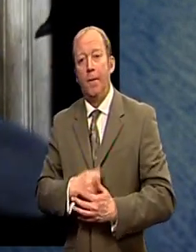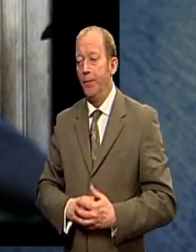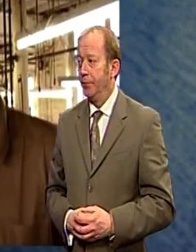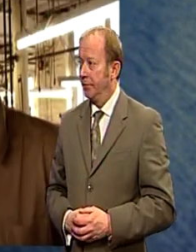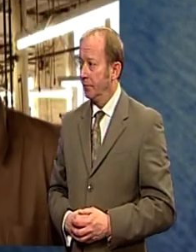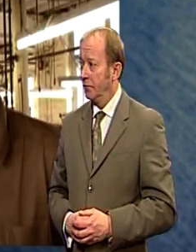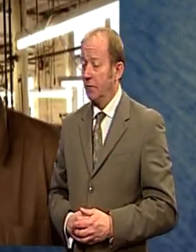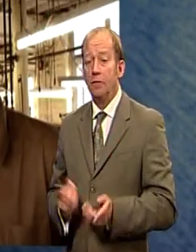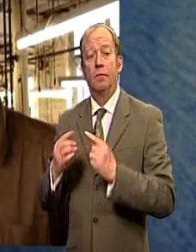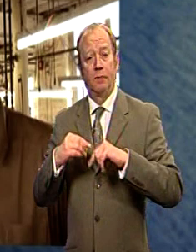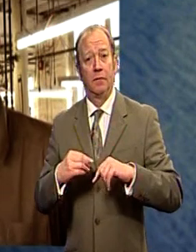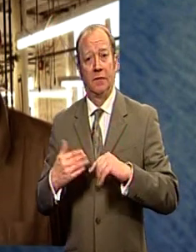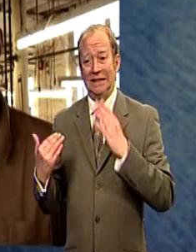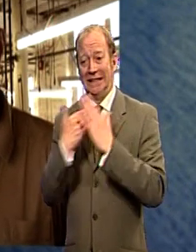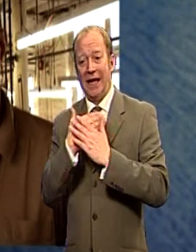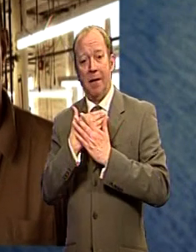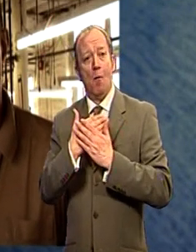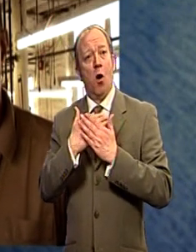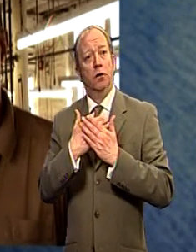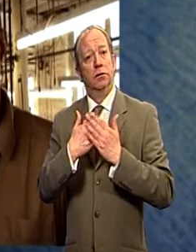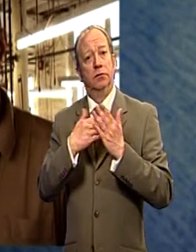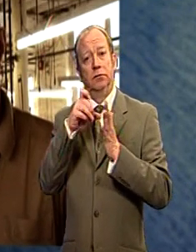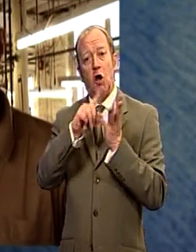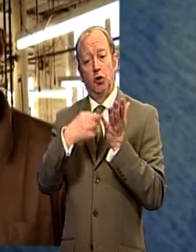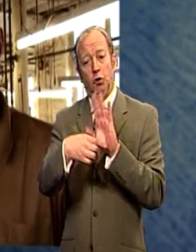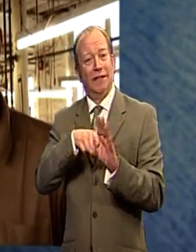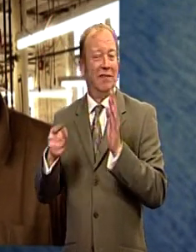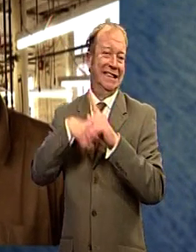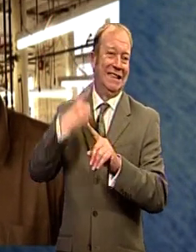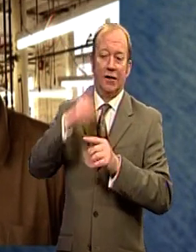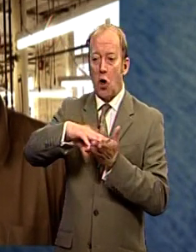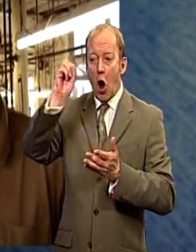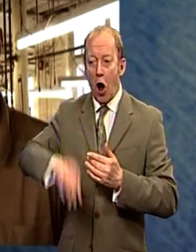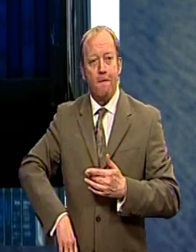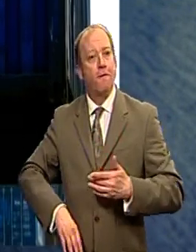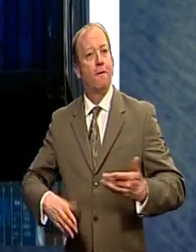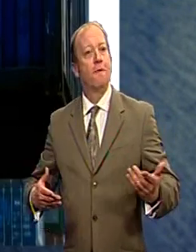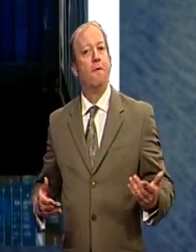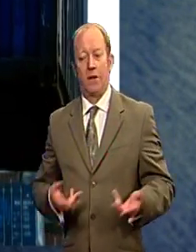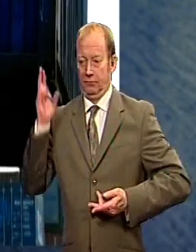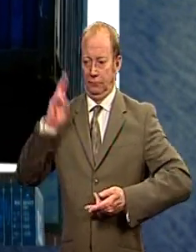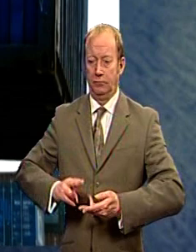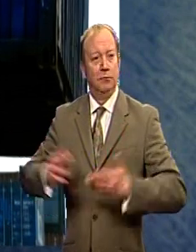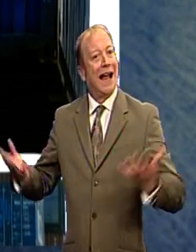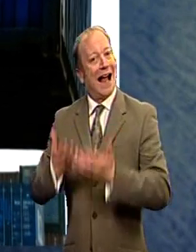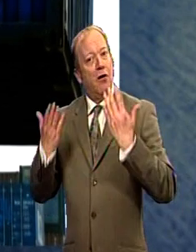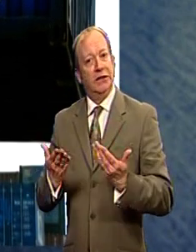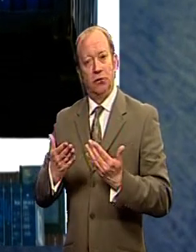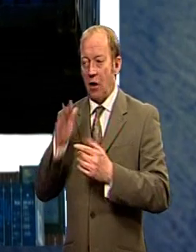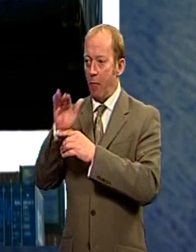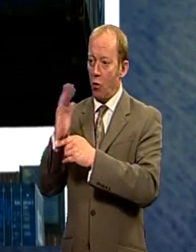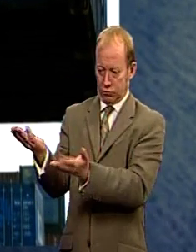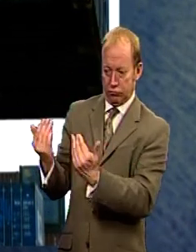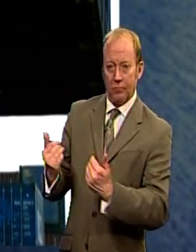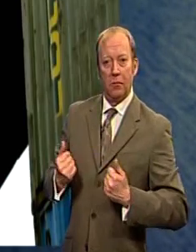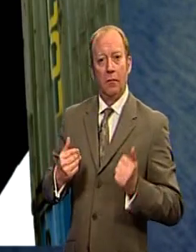When she came in, she took import duty off so that imports could come in without any duty on, encouraged the imports and put the VAT